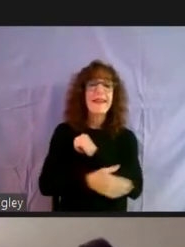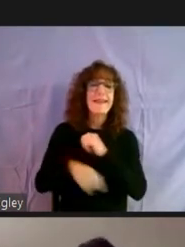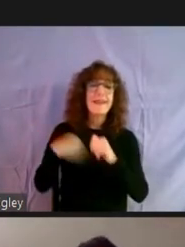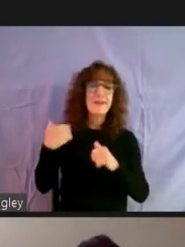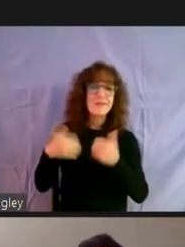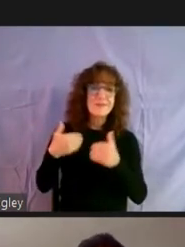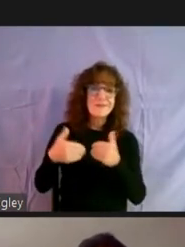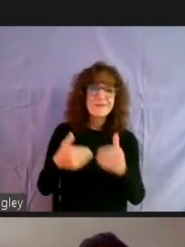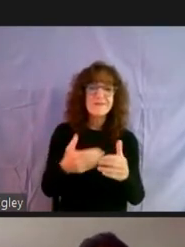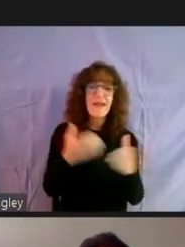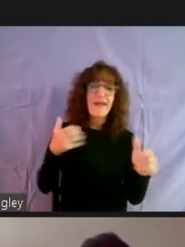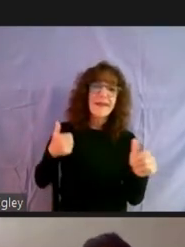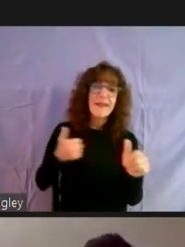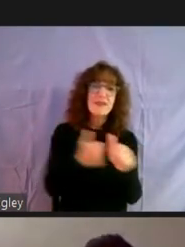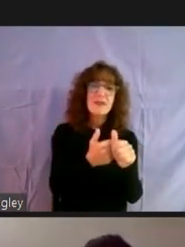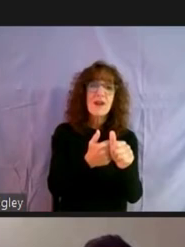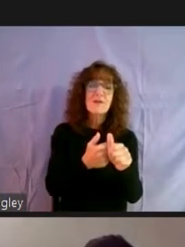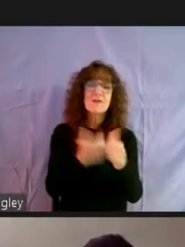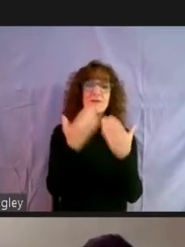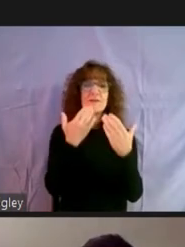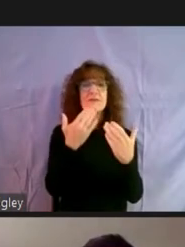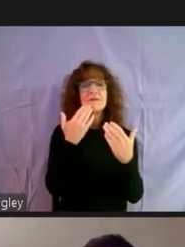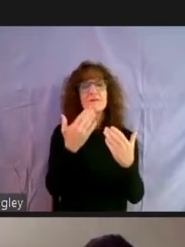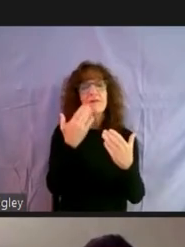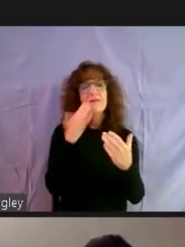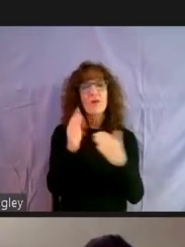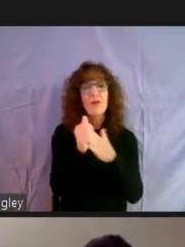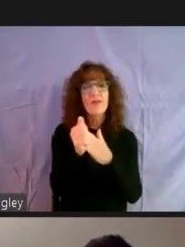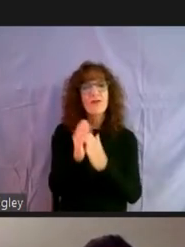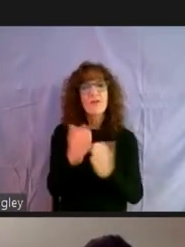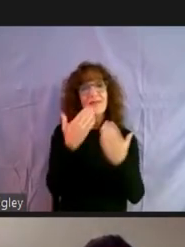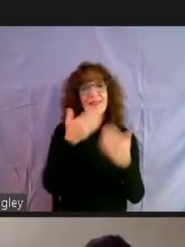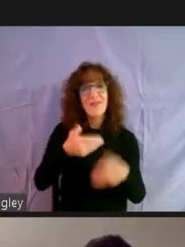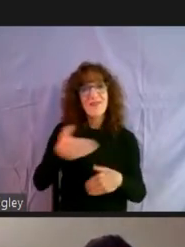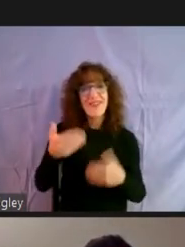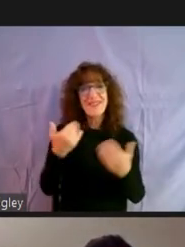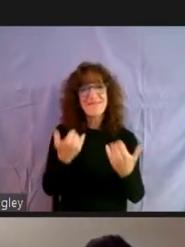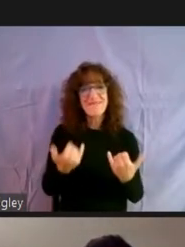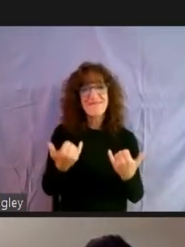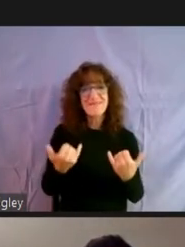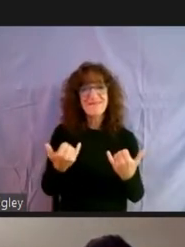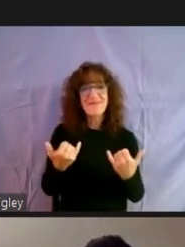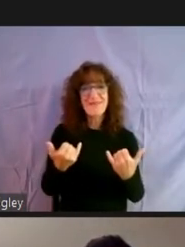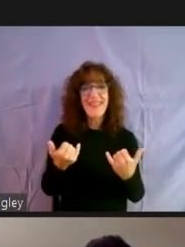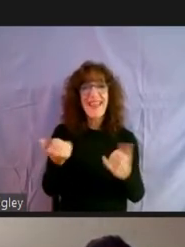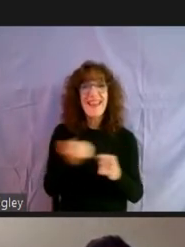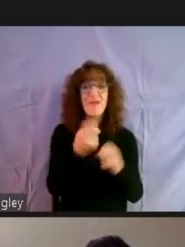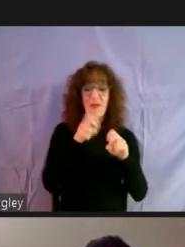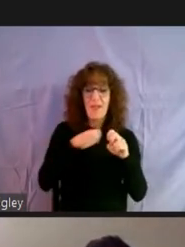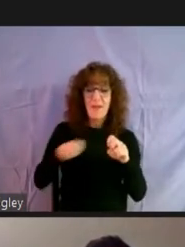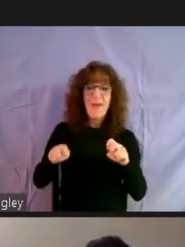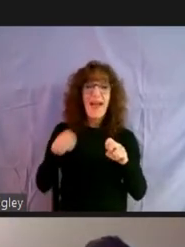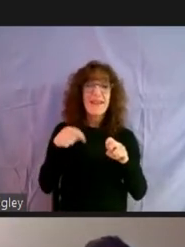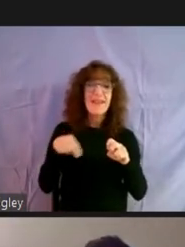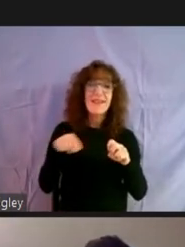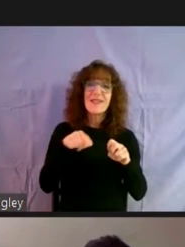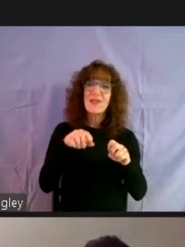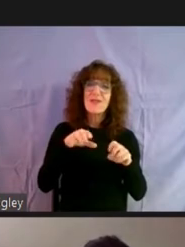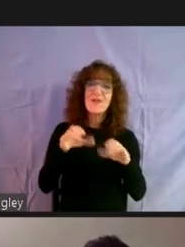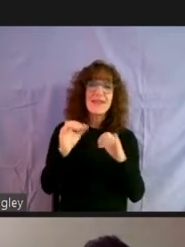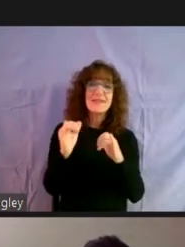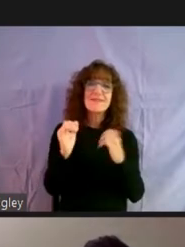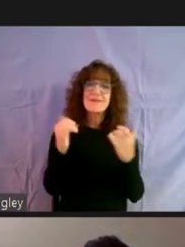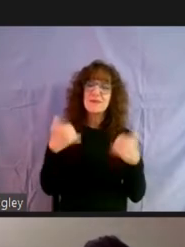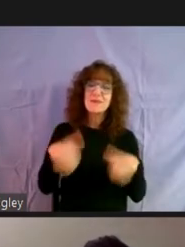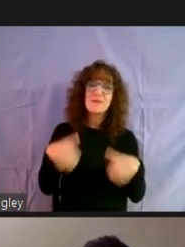I appreciate that and just commend you on your leadership and thanks for having me tonight and everyone that's on the panel. You really did assemble an